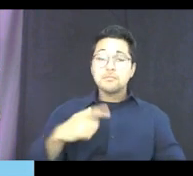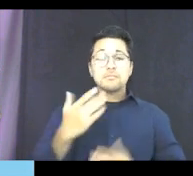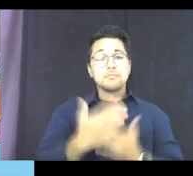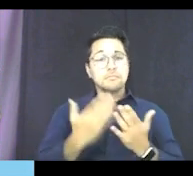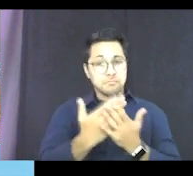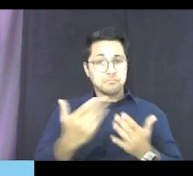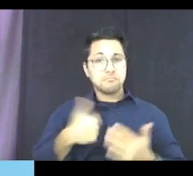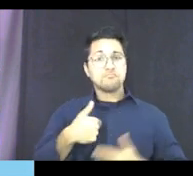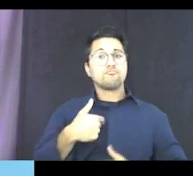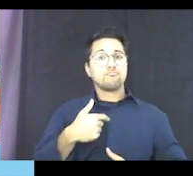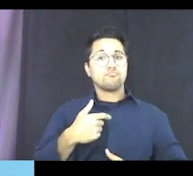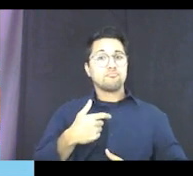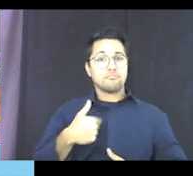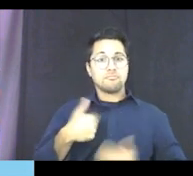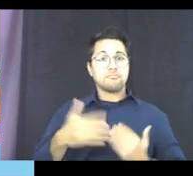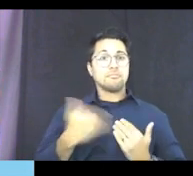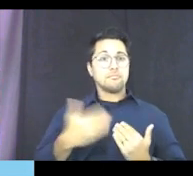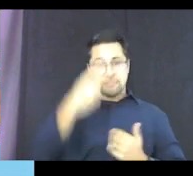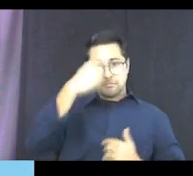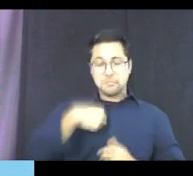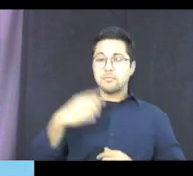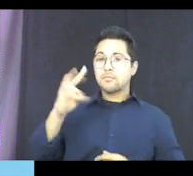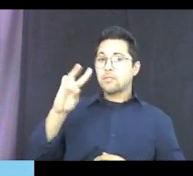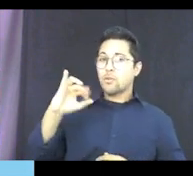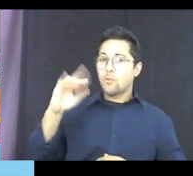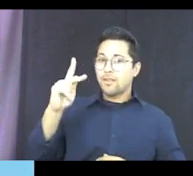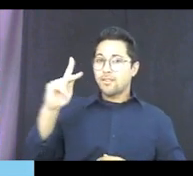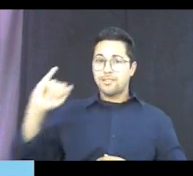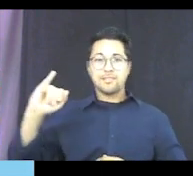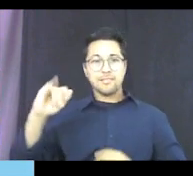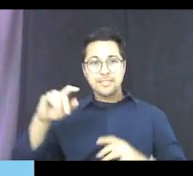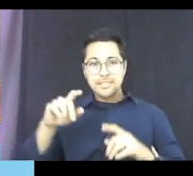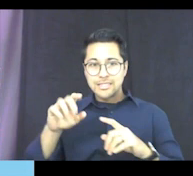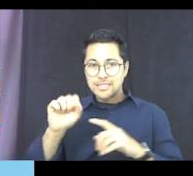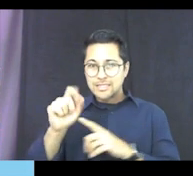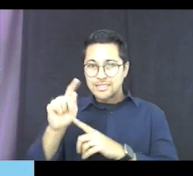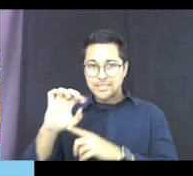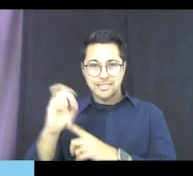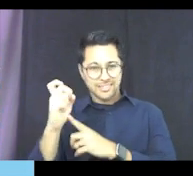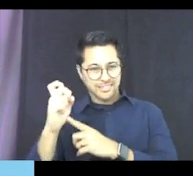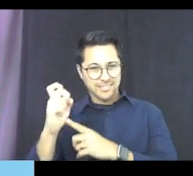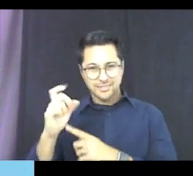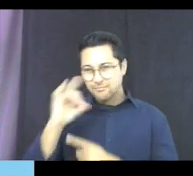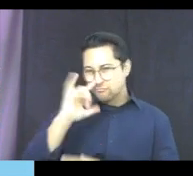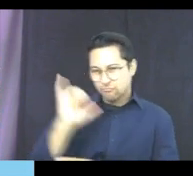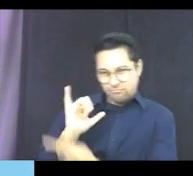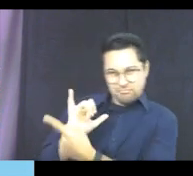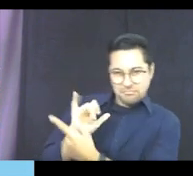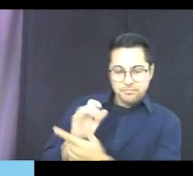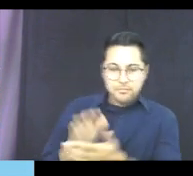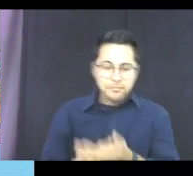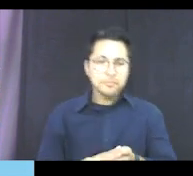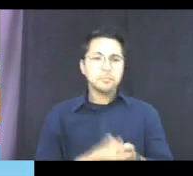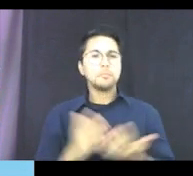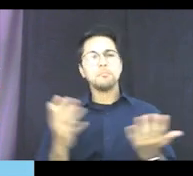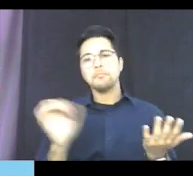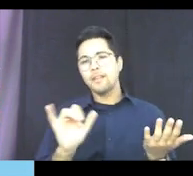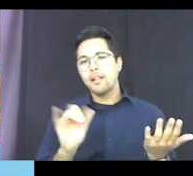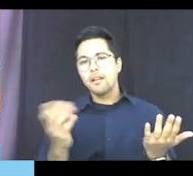I've had a lot of luck with, wiki sticks. This is kind of what it looks like. It's essentially a